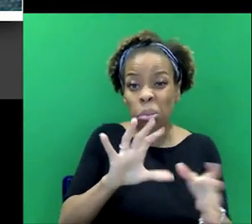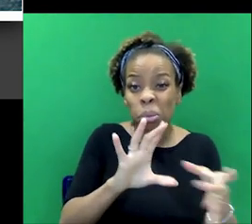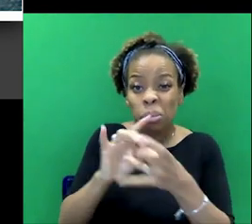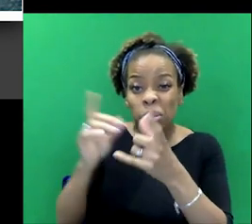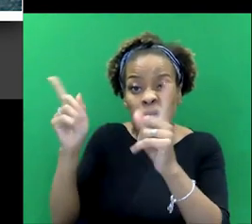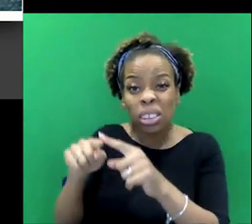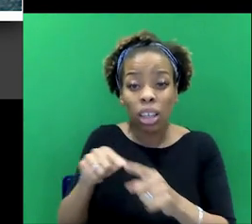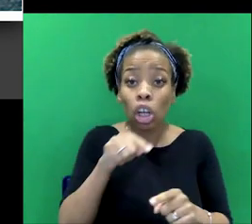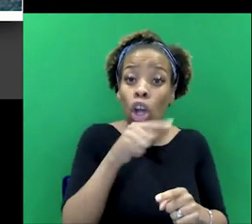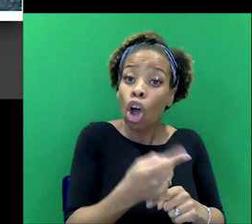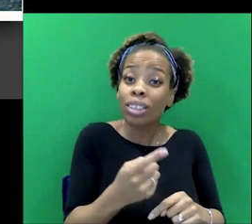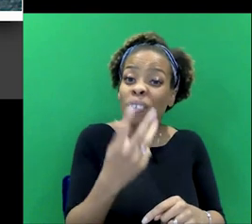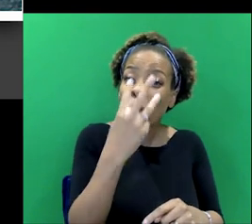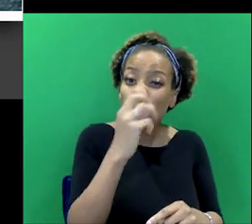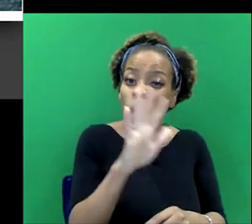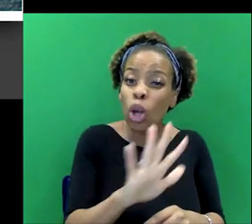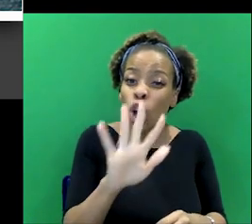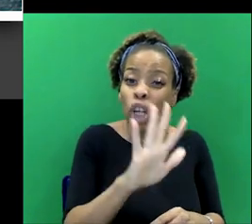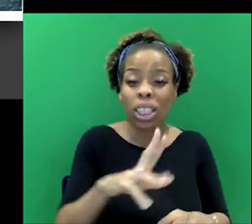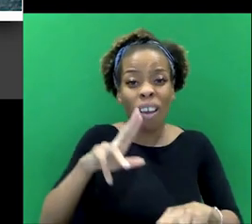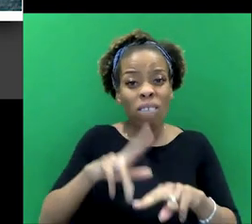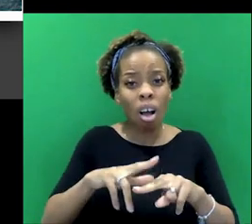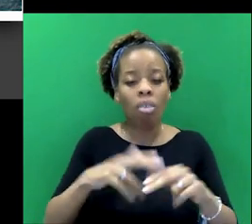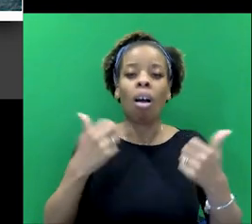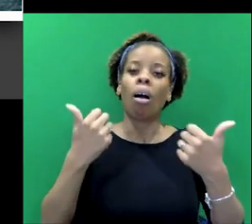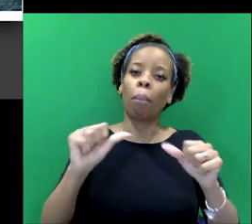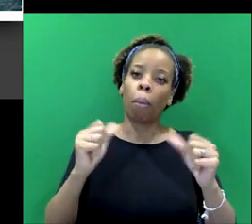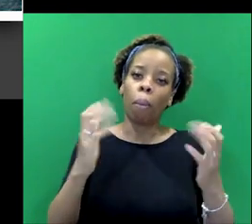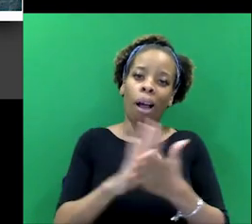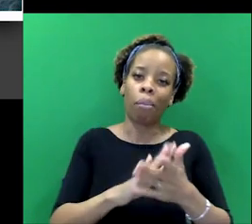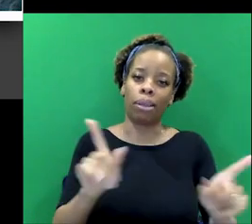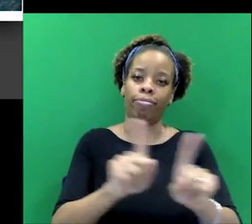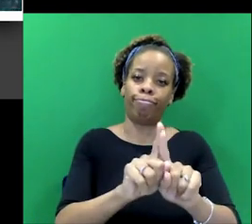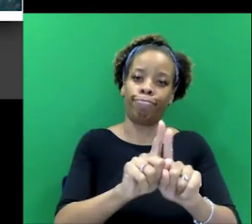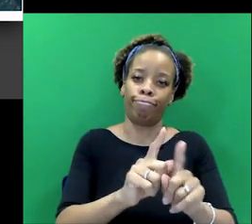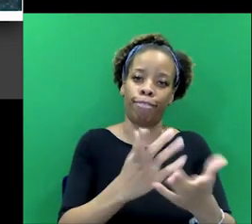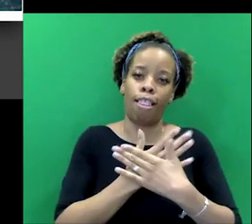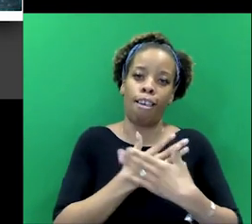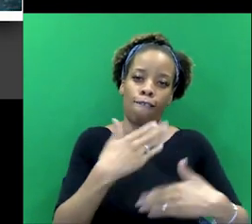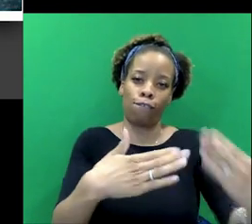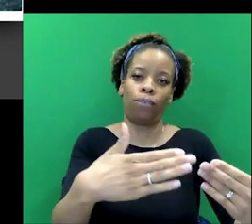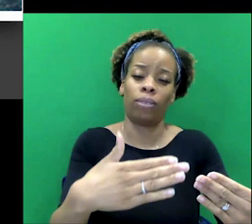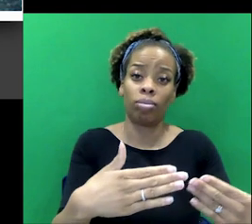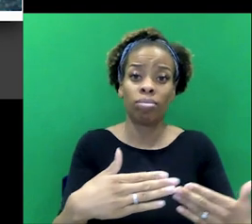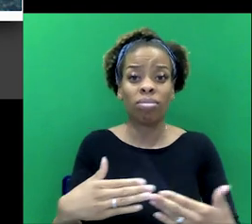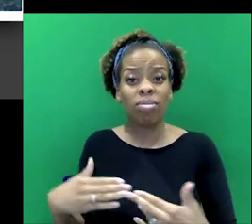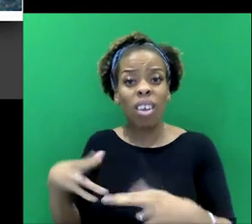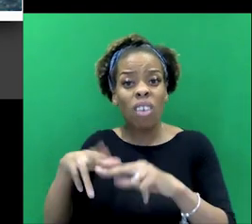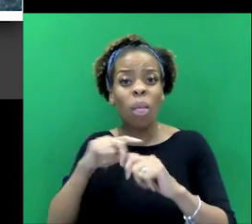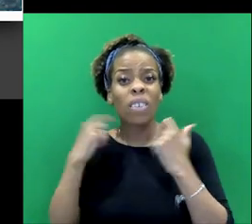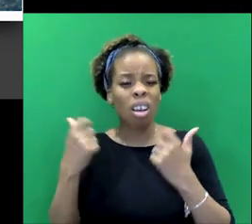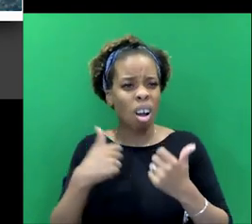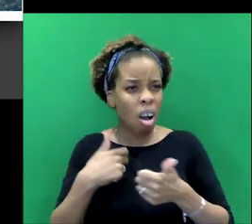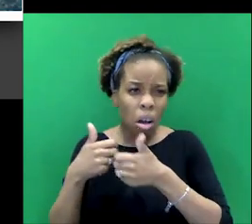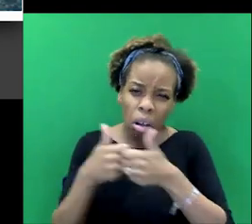she's in her 30s. So, you know, the father is quite happy that she's found somebody she loves. He likes Shapurji, who's a very, you know,